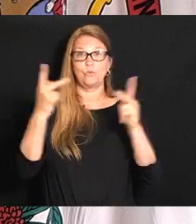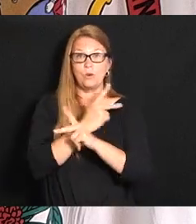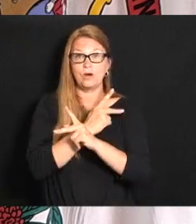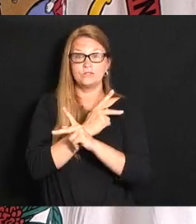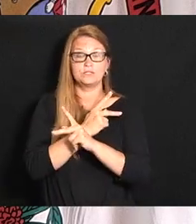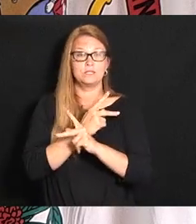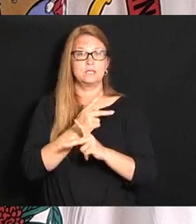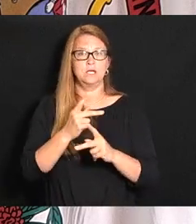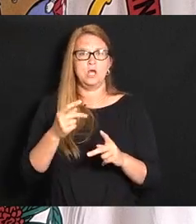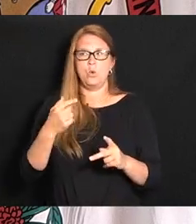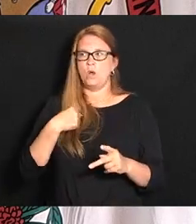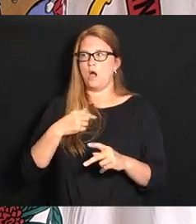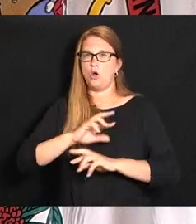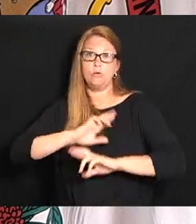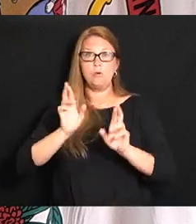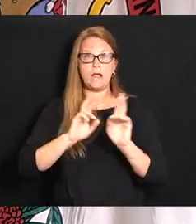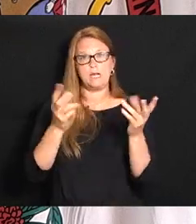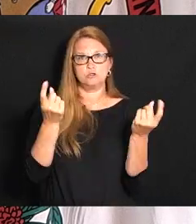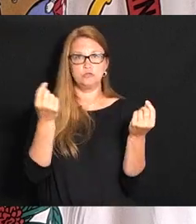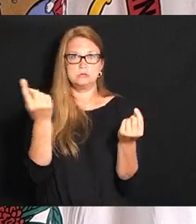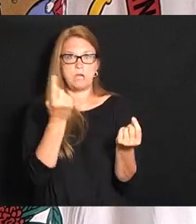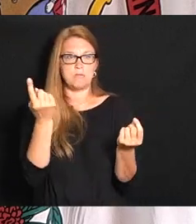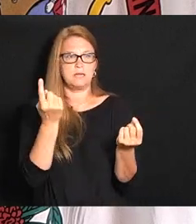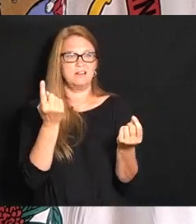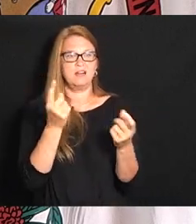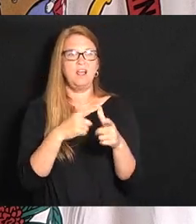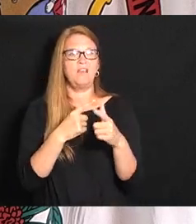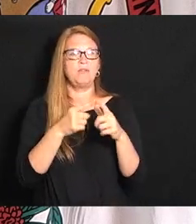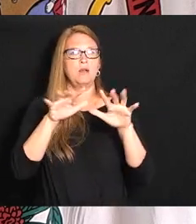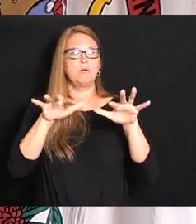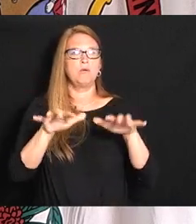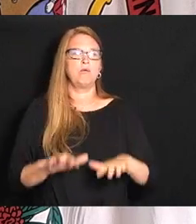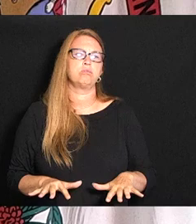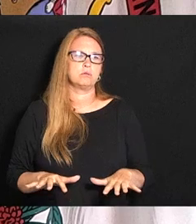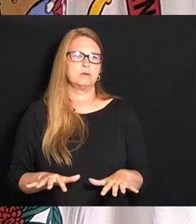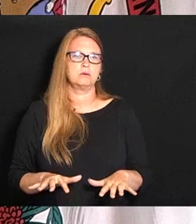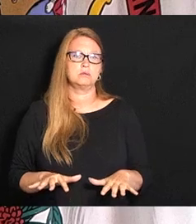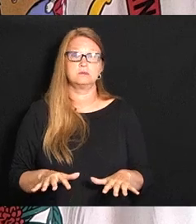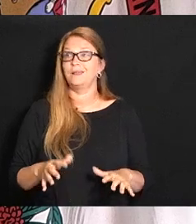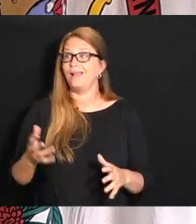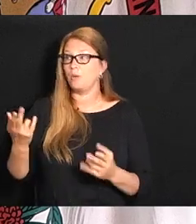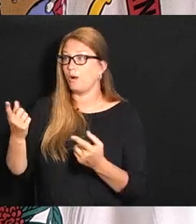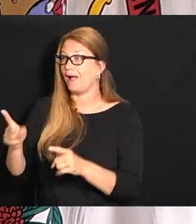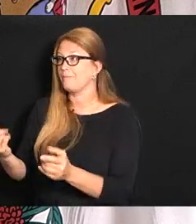like we're going to do something and we're not going to do anything and then we're going to have more of it